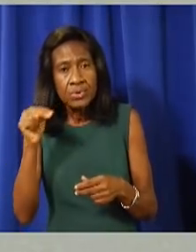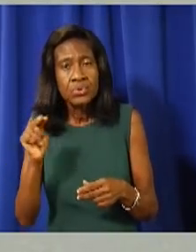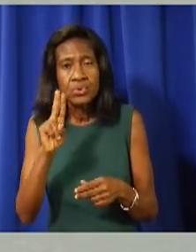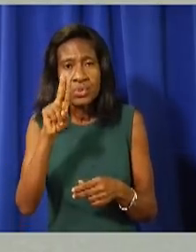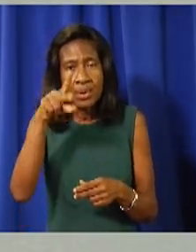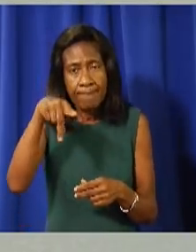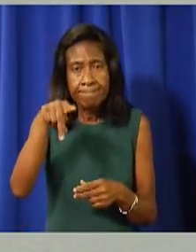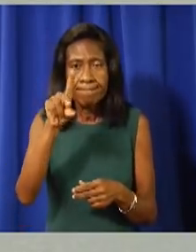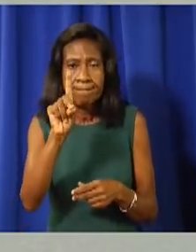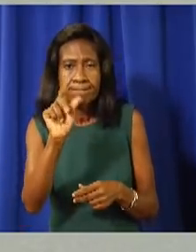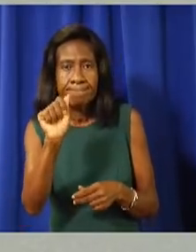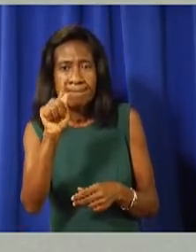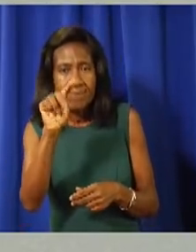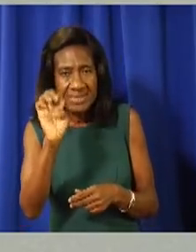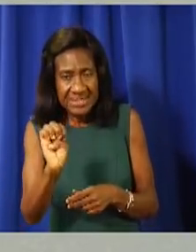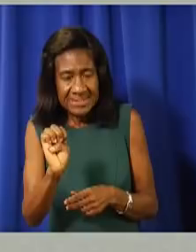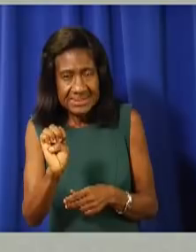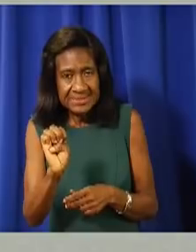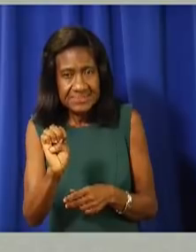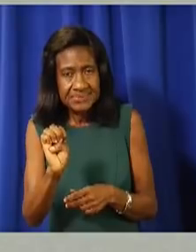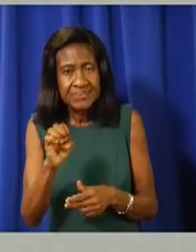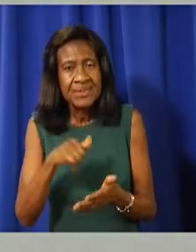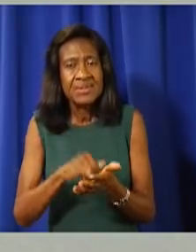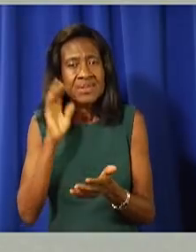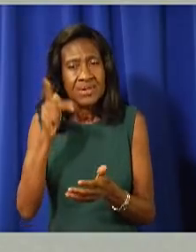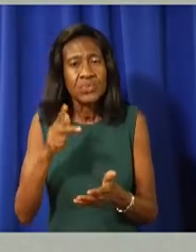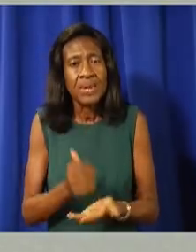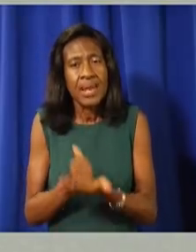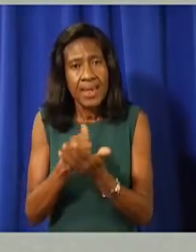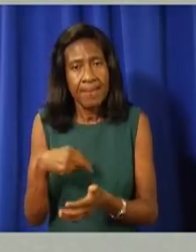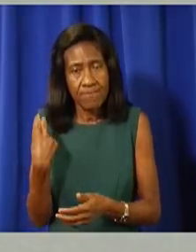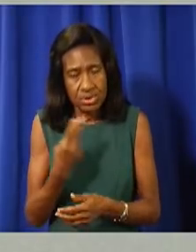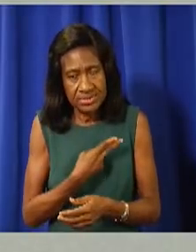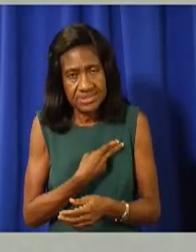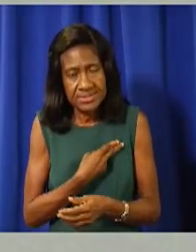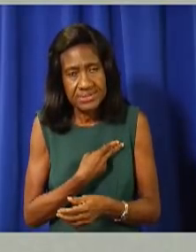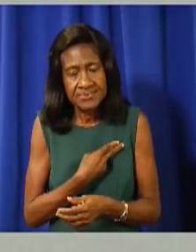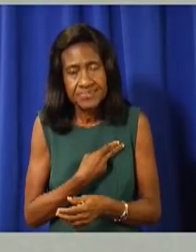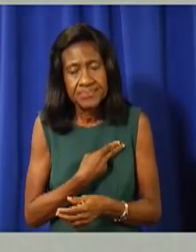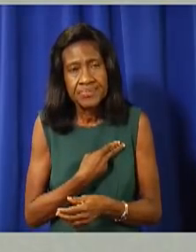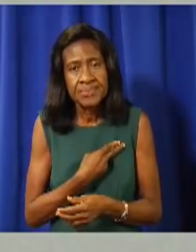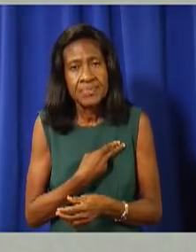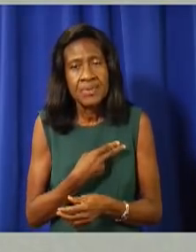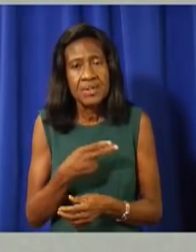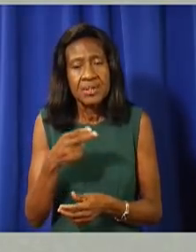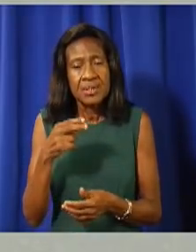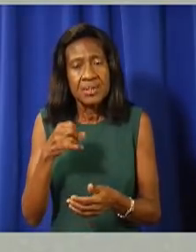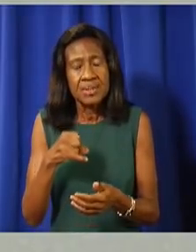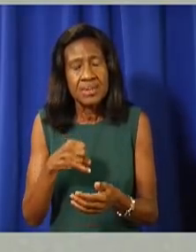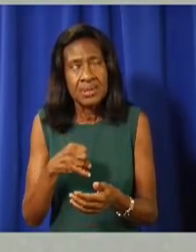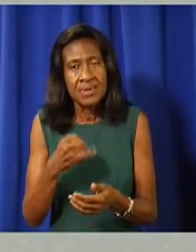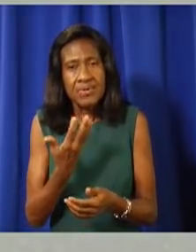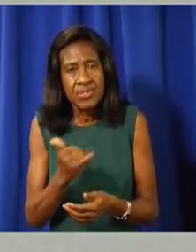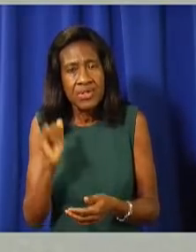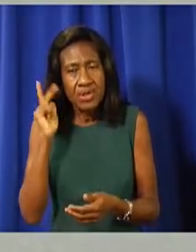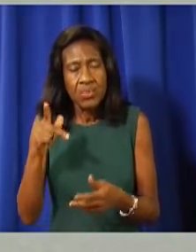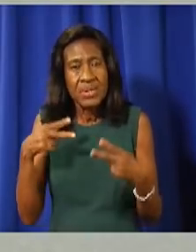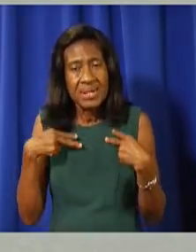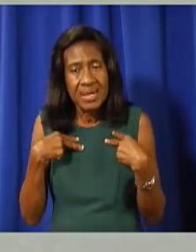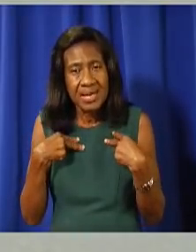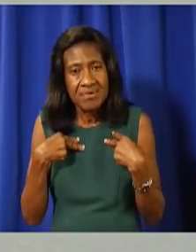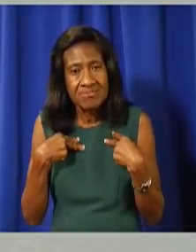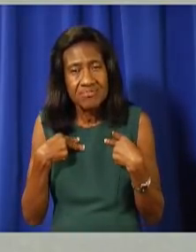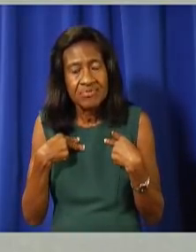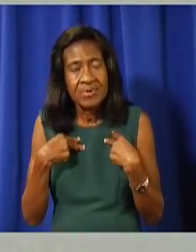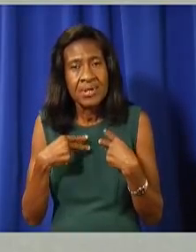that will help us do justice. In fact, it is our plan to hold weekly press briefings until